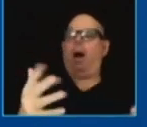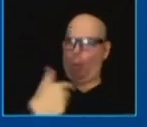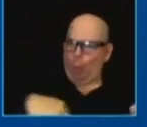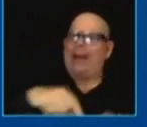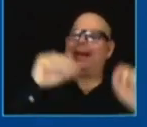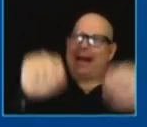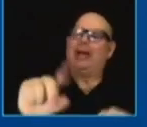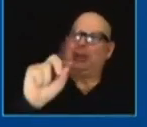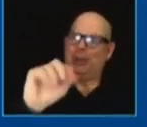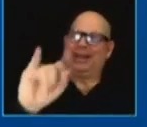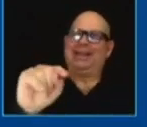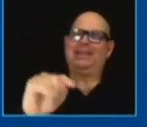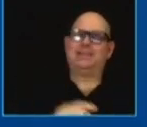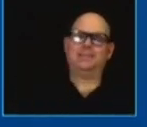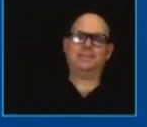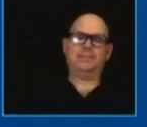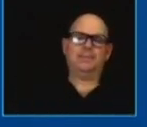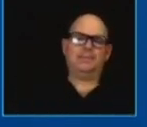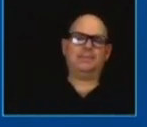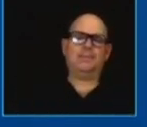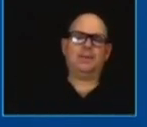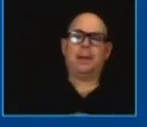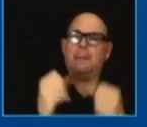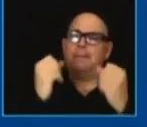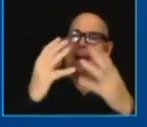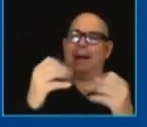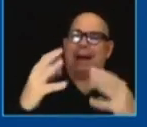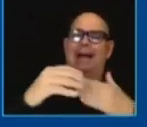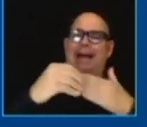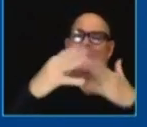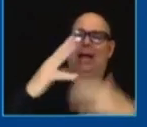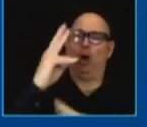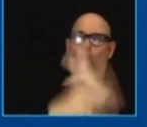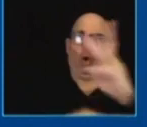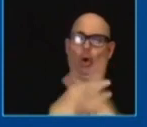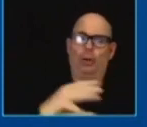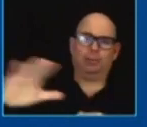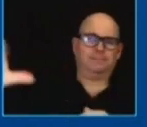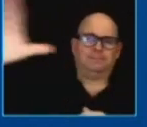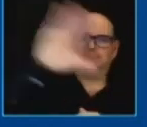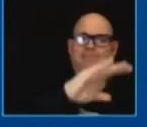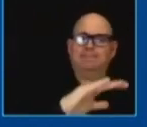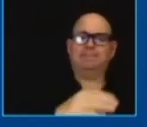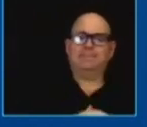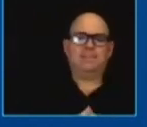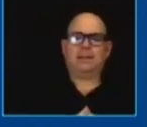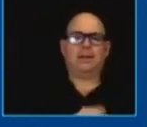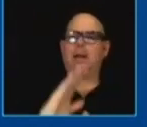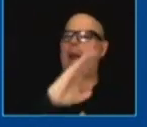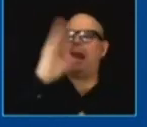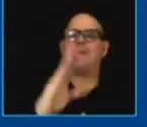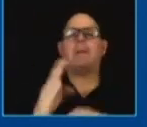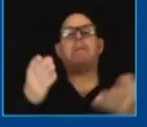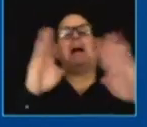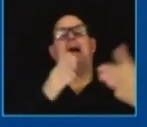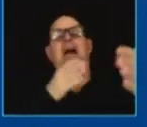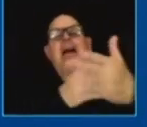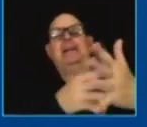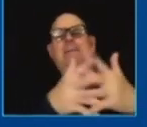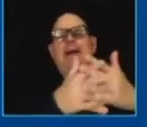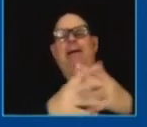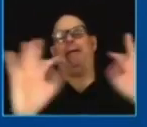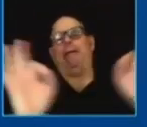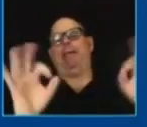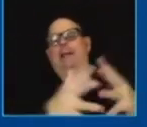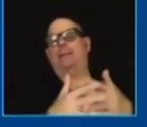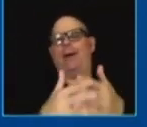it's never ever ever been a good bet to bet against the american people never never they have never let